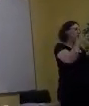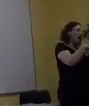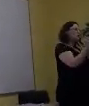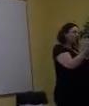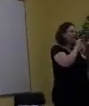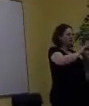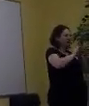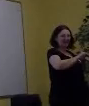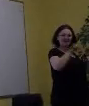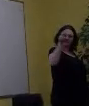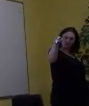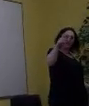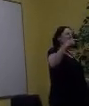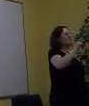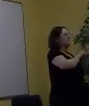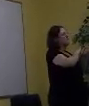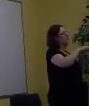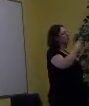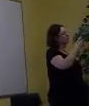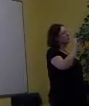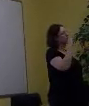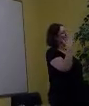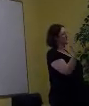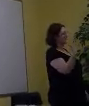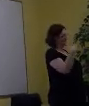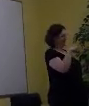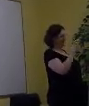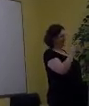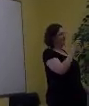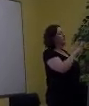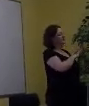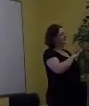This is my ID card. This allows me to go anywhere I like with my dog.